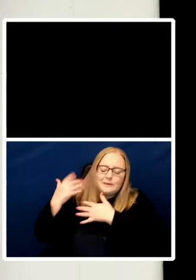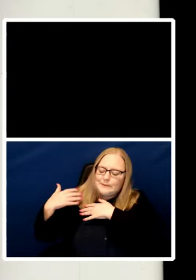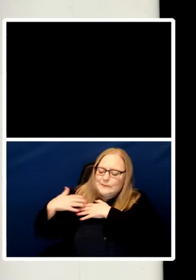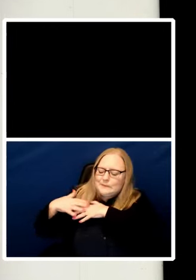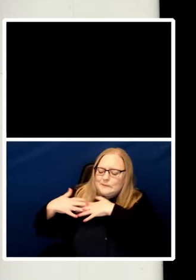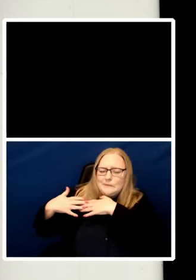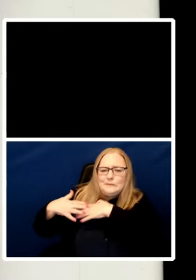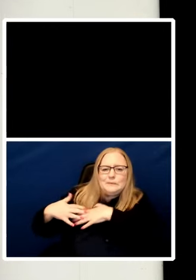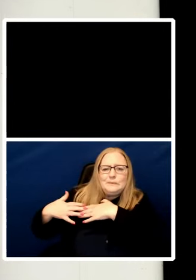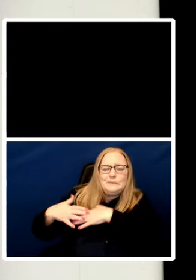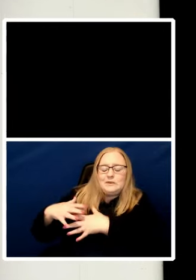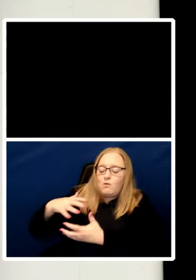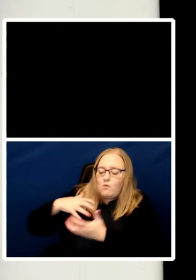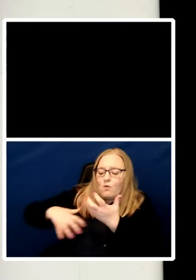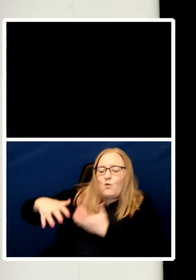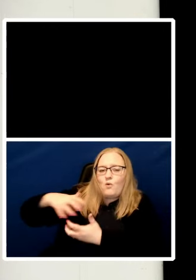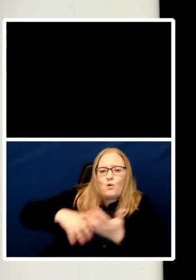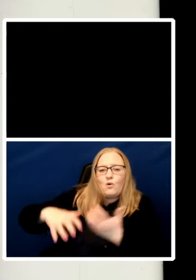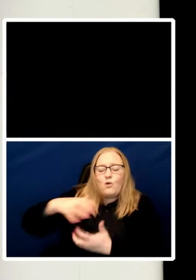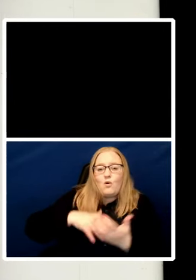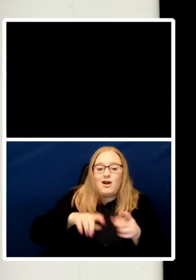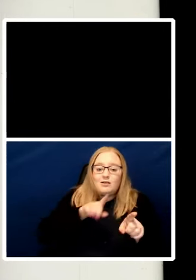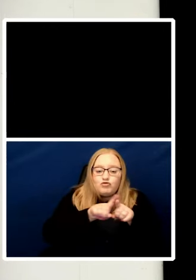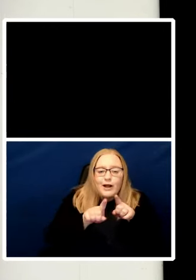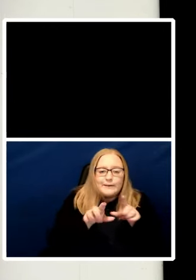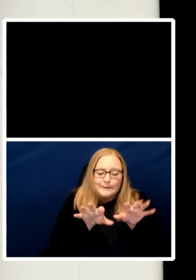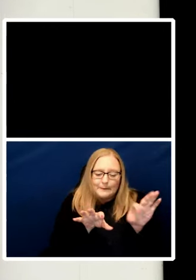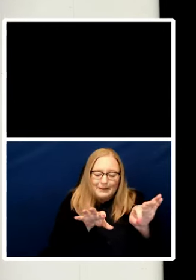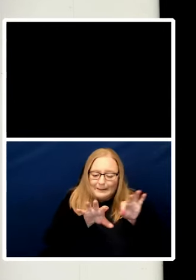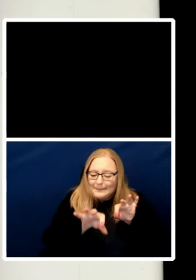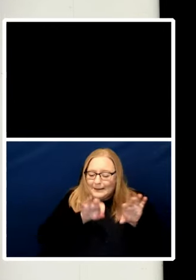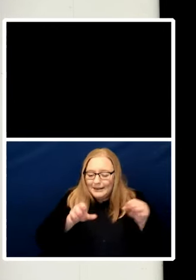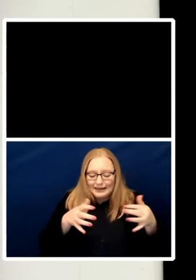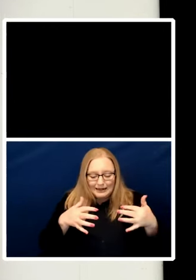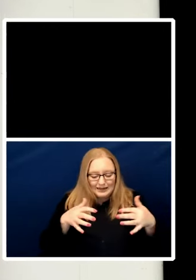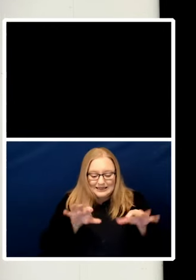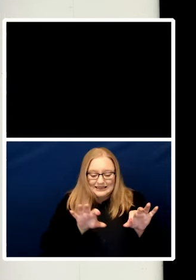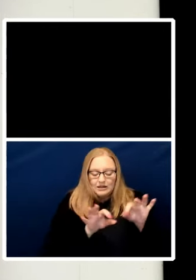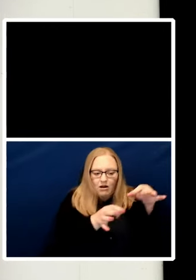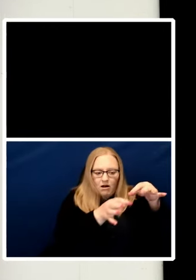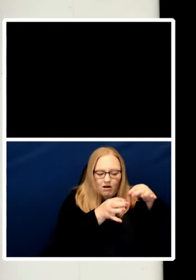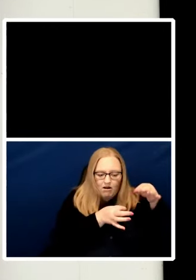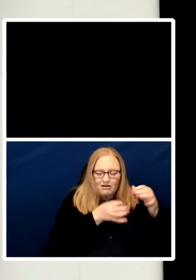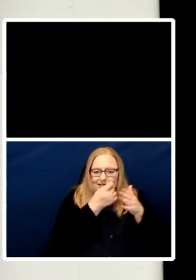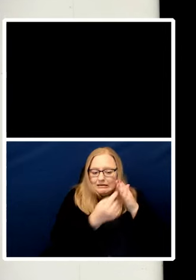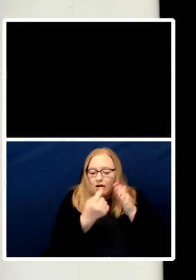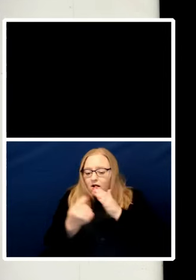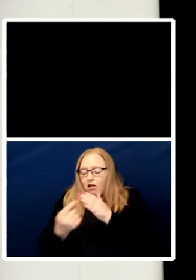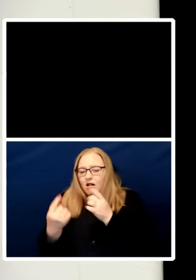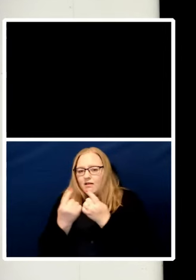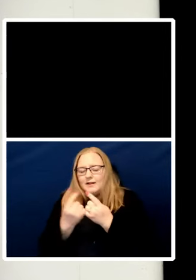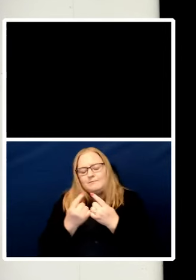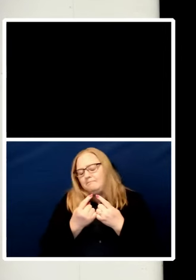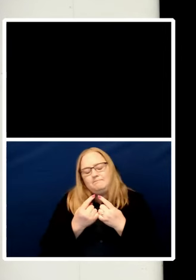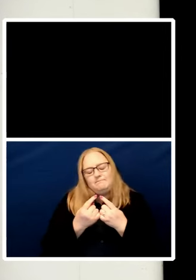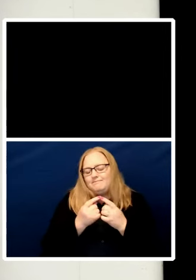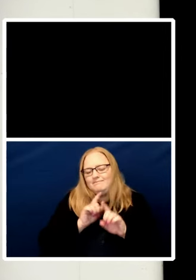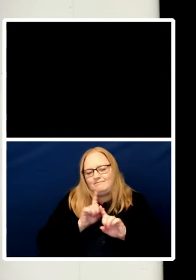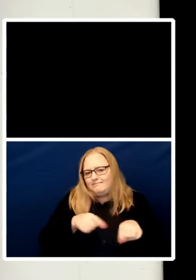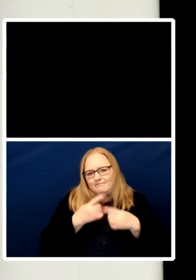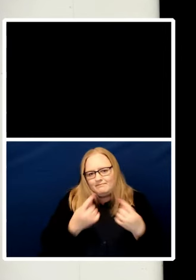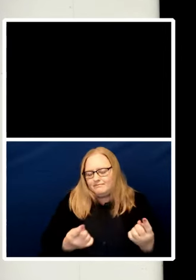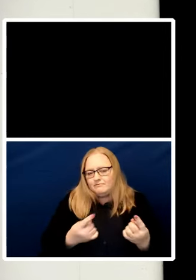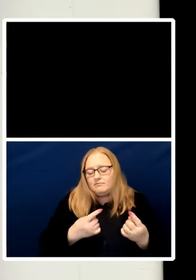Attempts at uncoupling them are always a mistake. I write as a practical lawyer and campaigner of 30